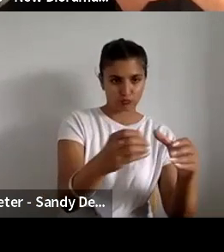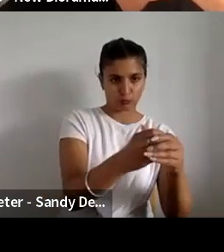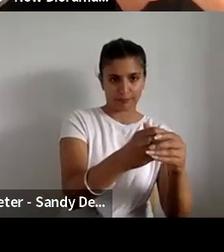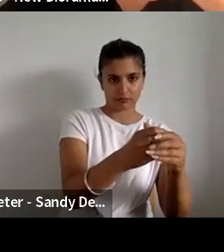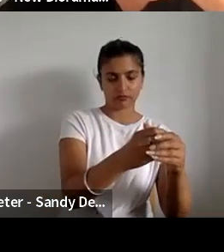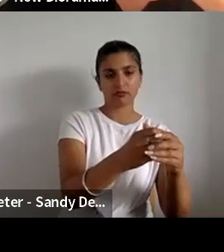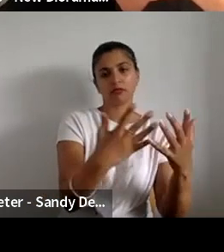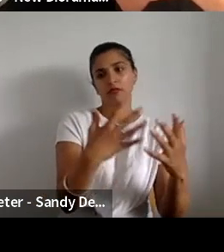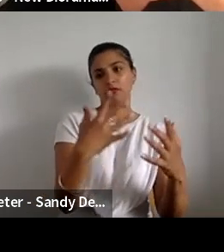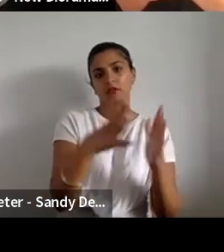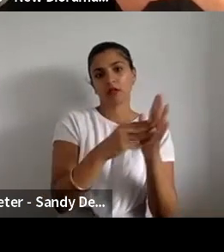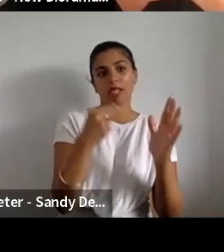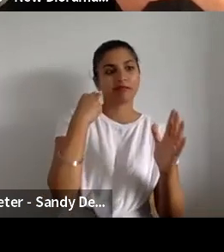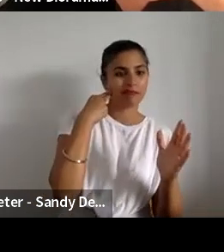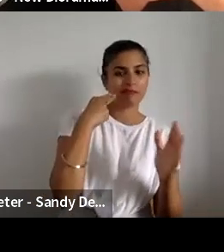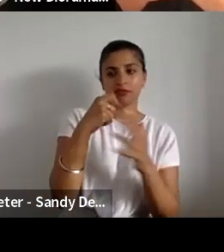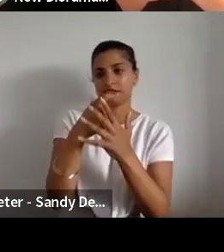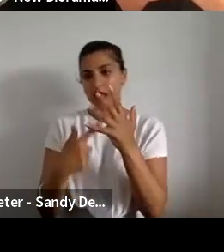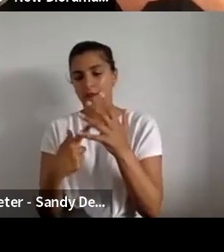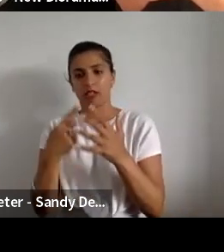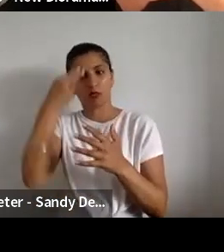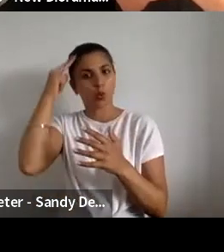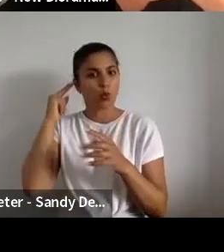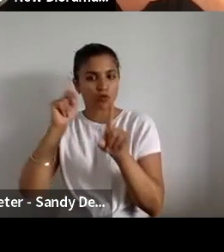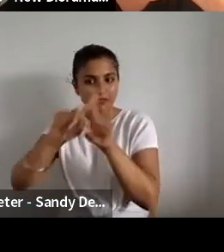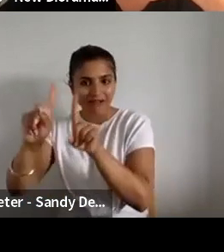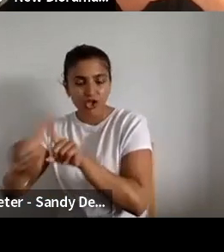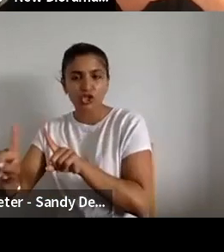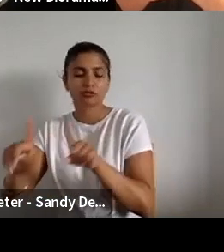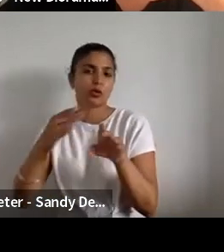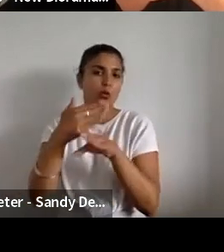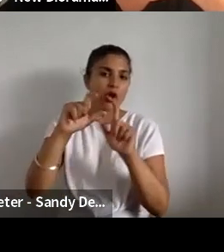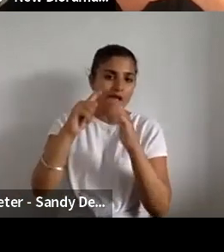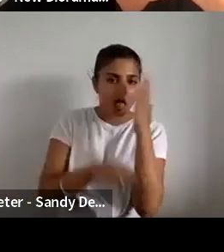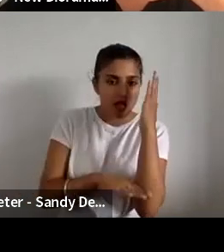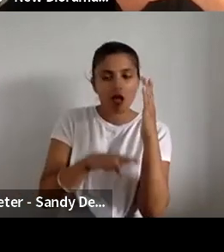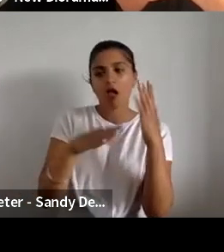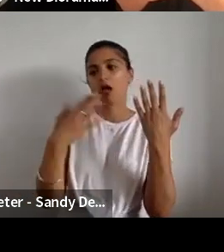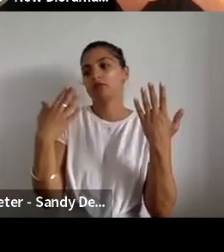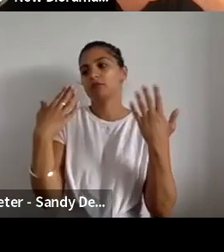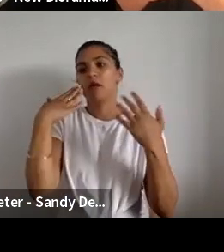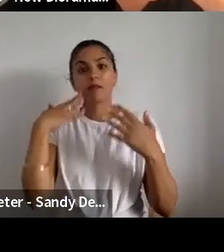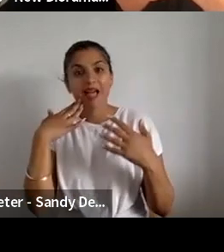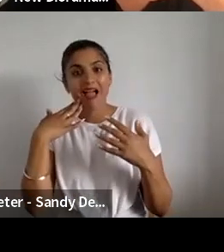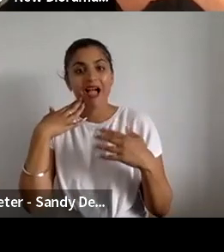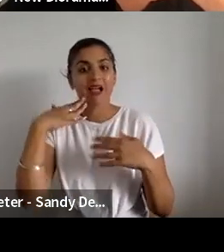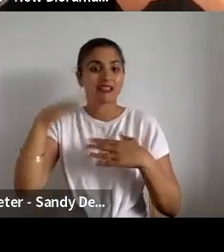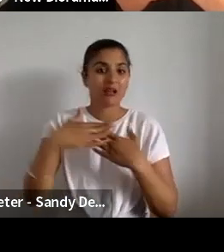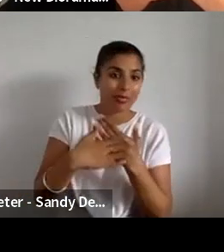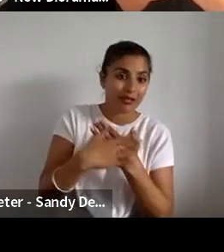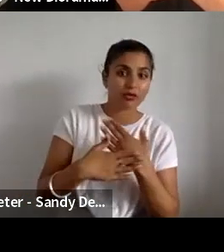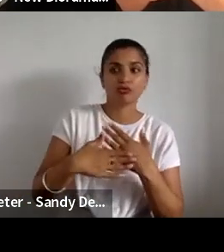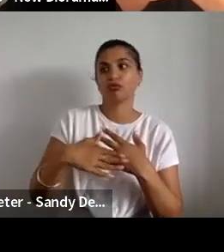D-deaf and disabled artists or neurodiverse artists, working class artists, Black, South Asian, North Asian,